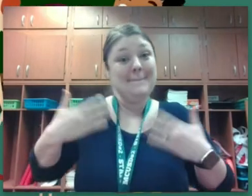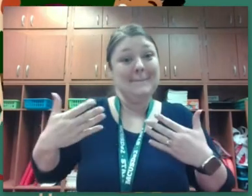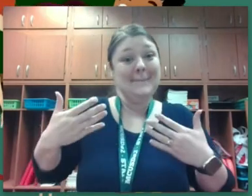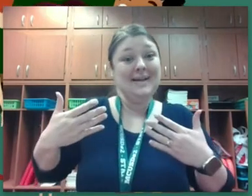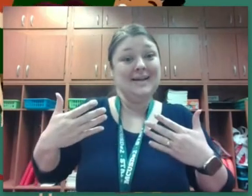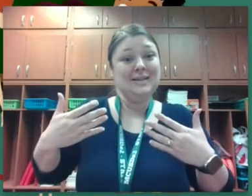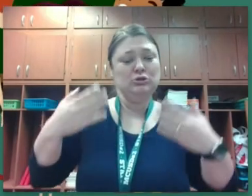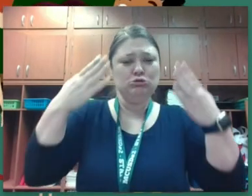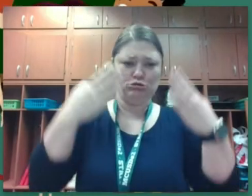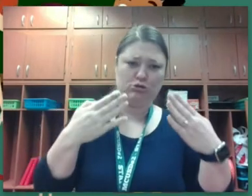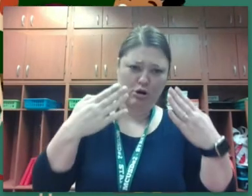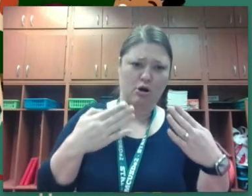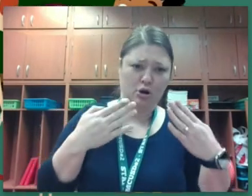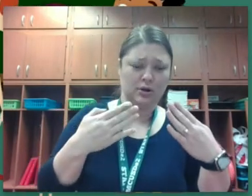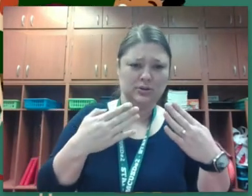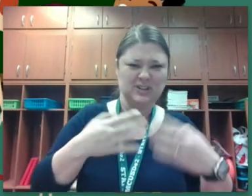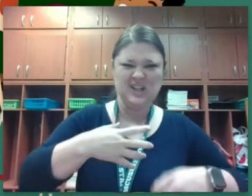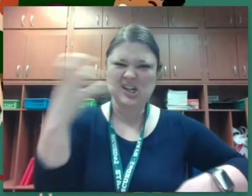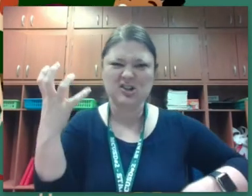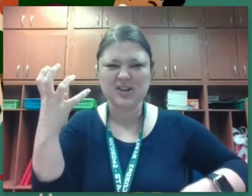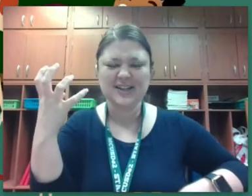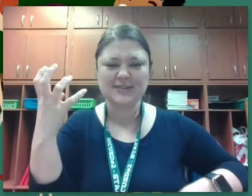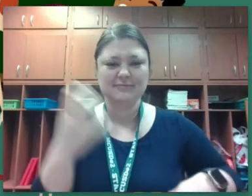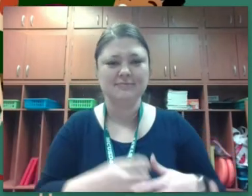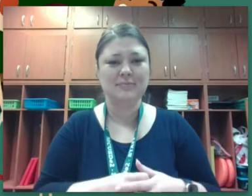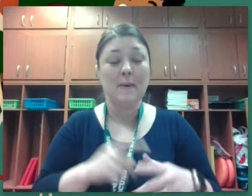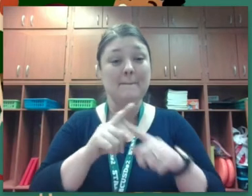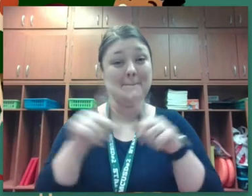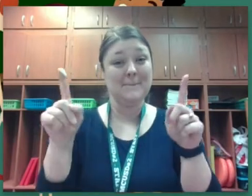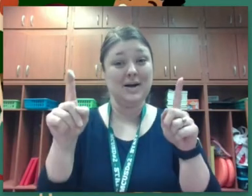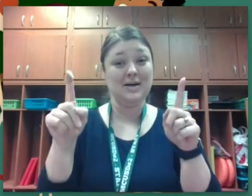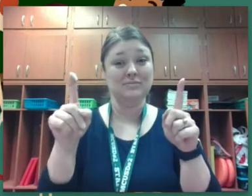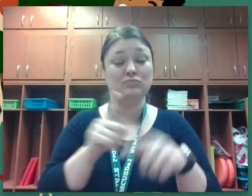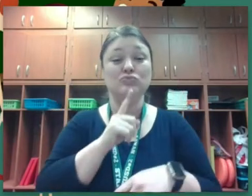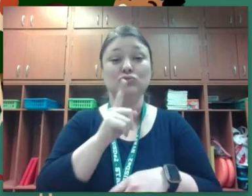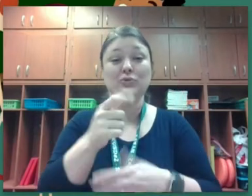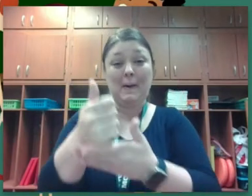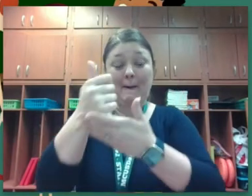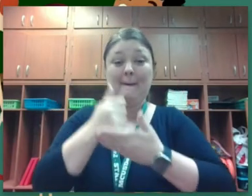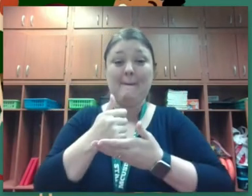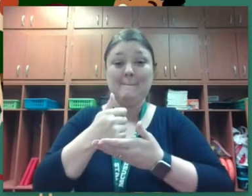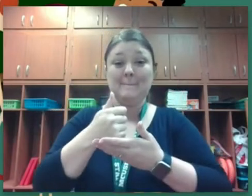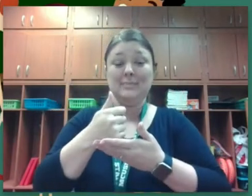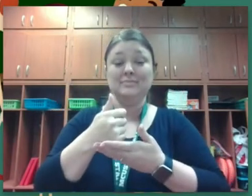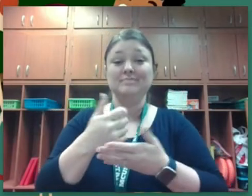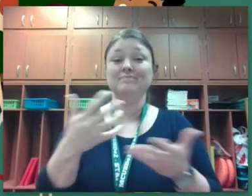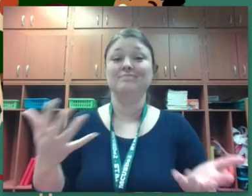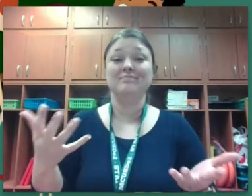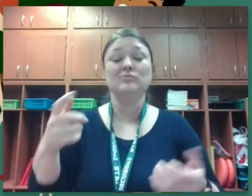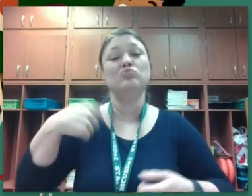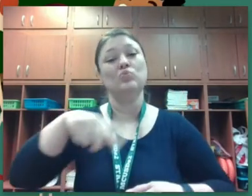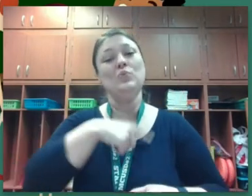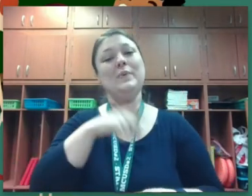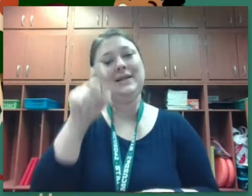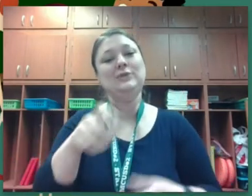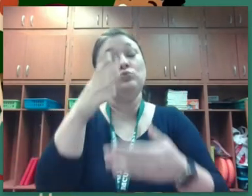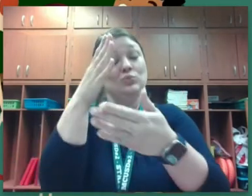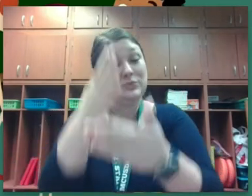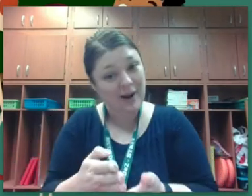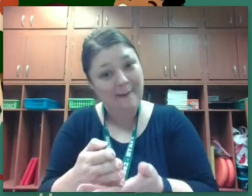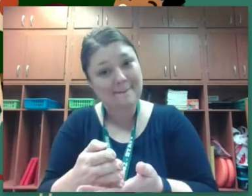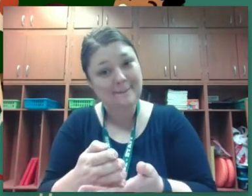bad angry but to truly help ourselves we need to stop